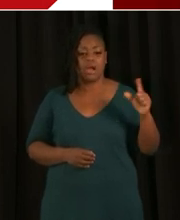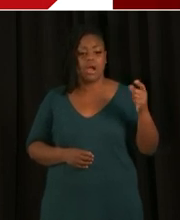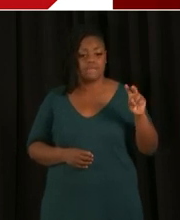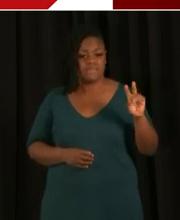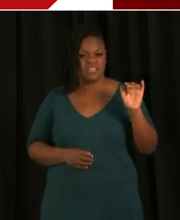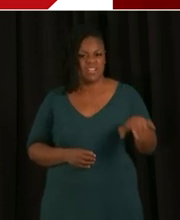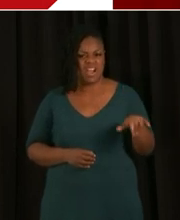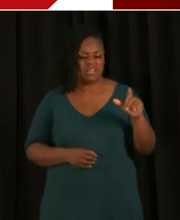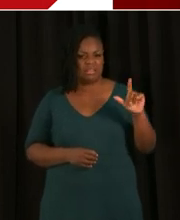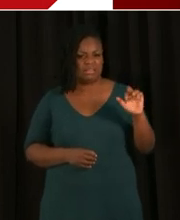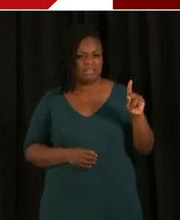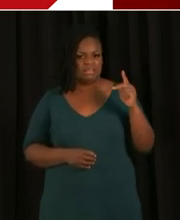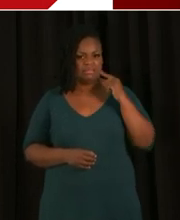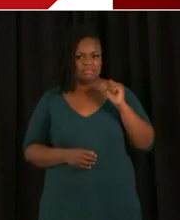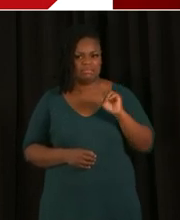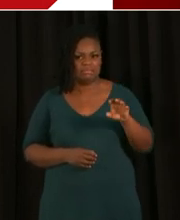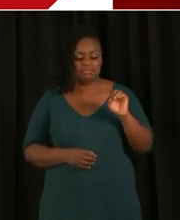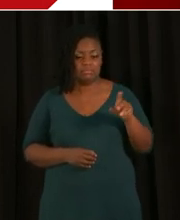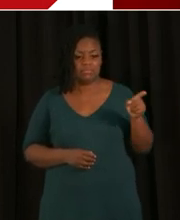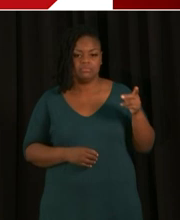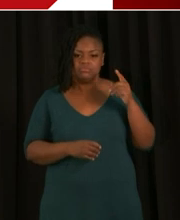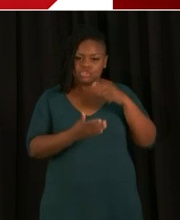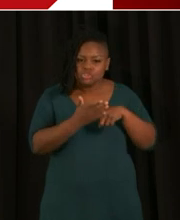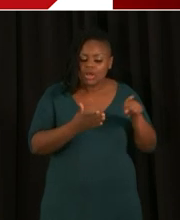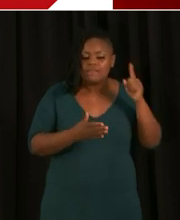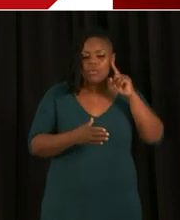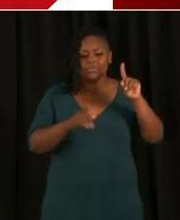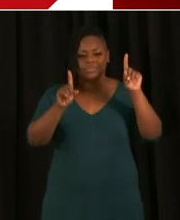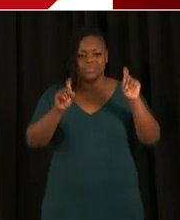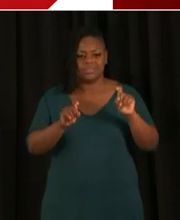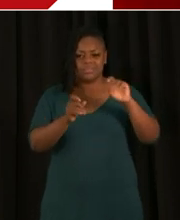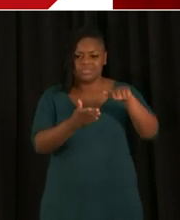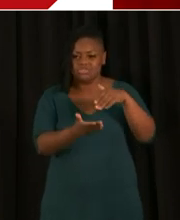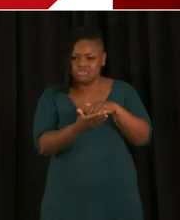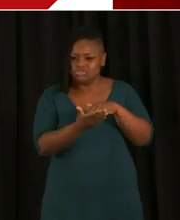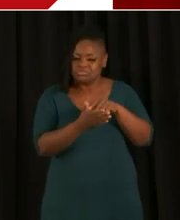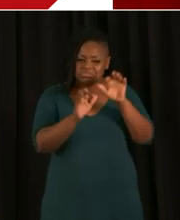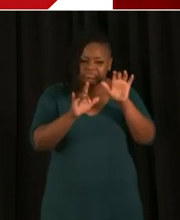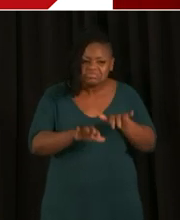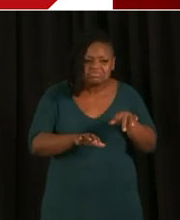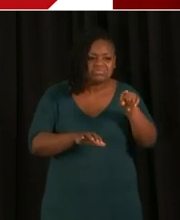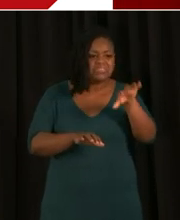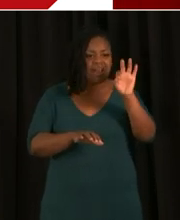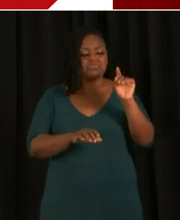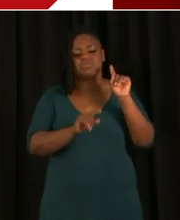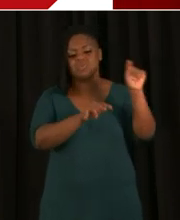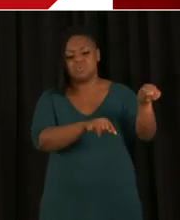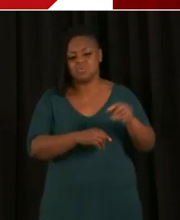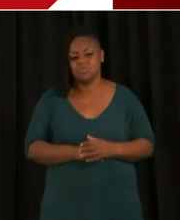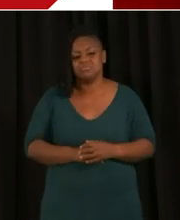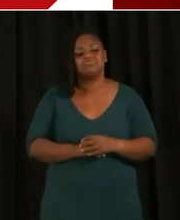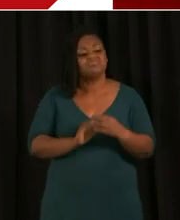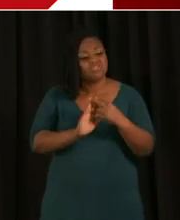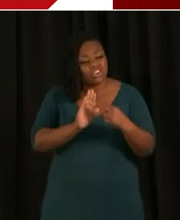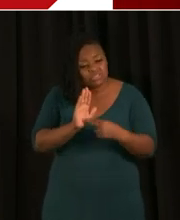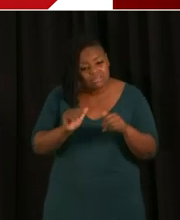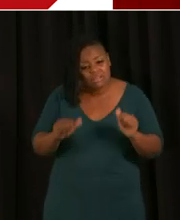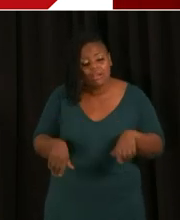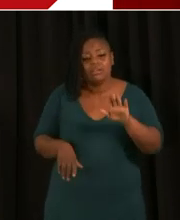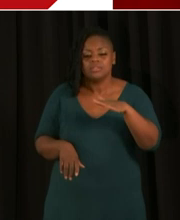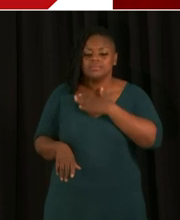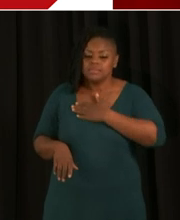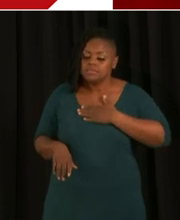And so, that is at coronavirus.dc.gov slash register to pre-register. So, we want to make sure that